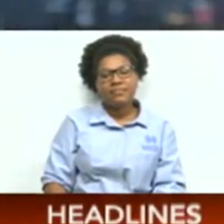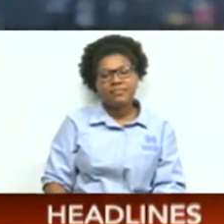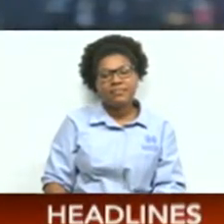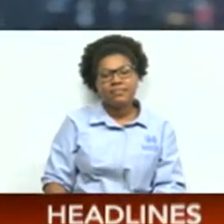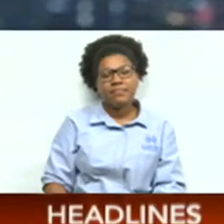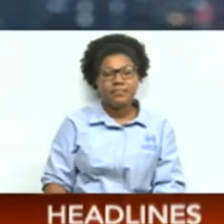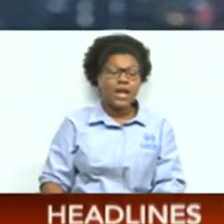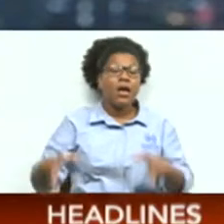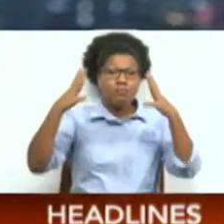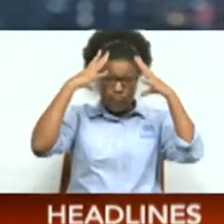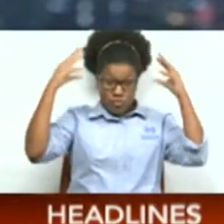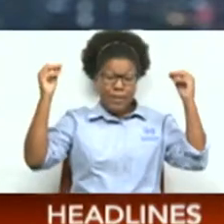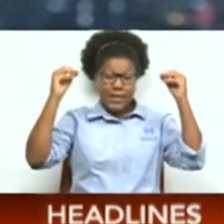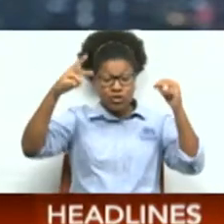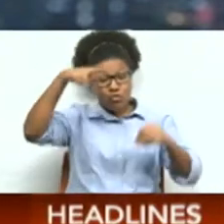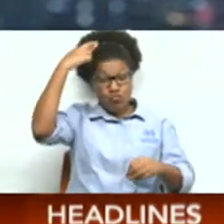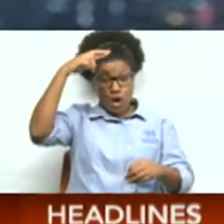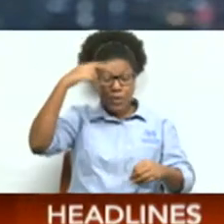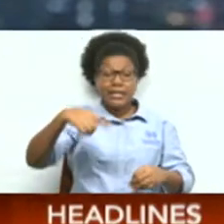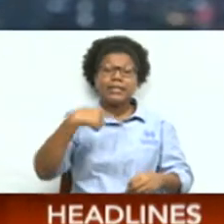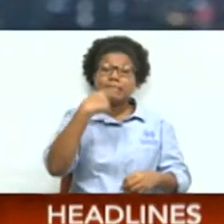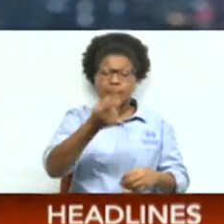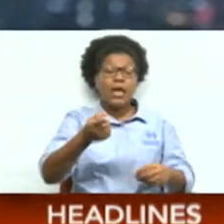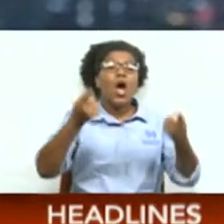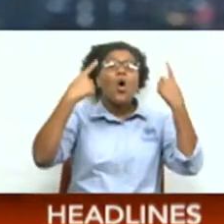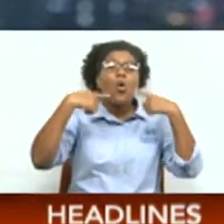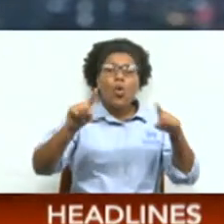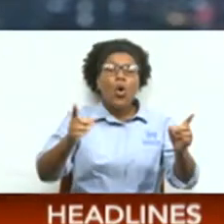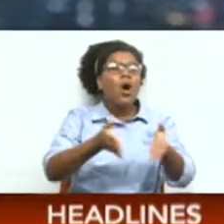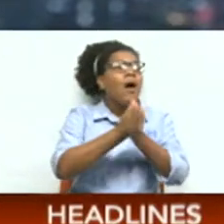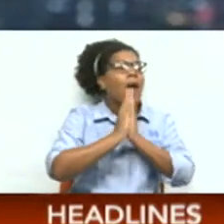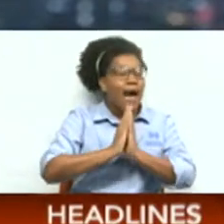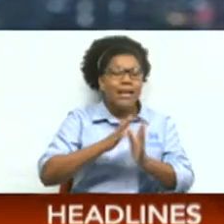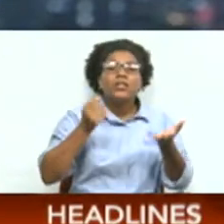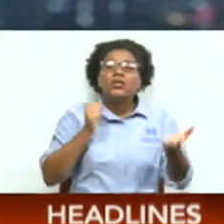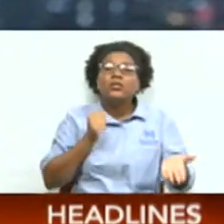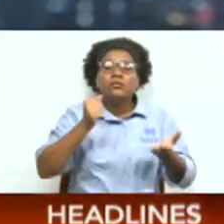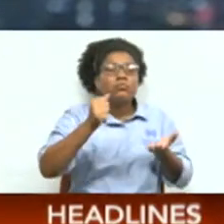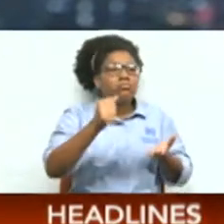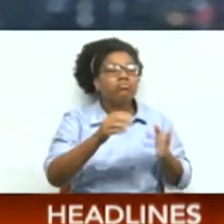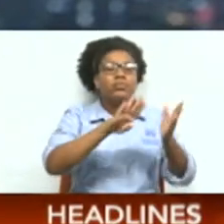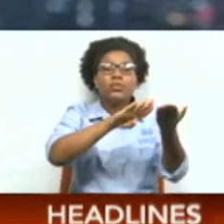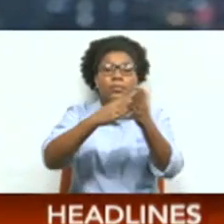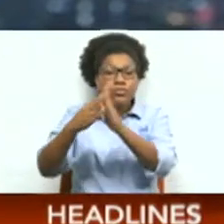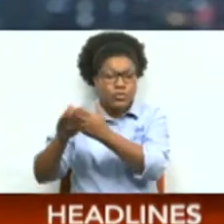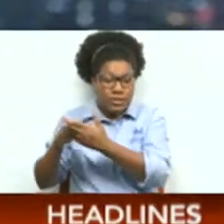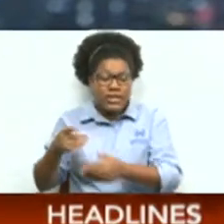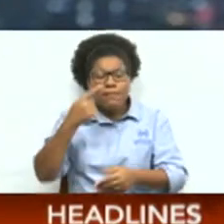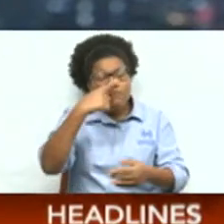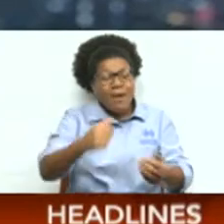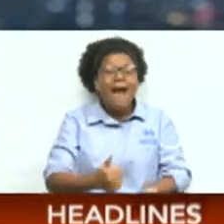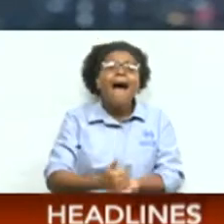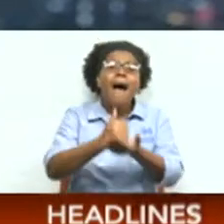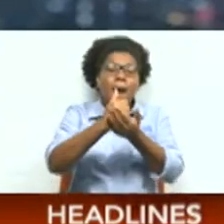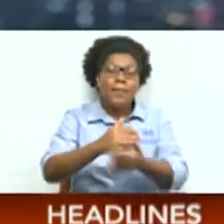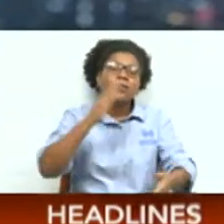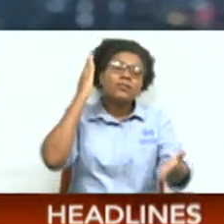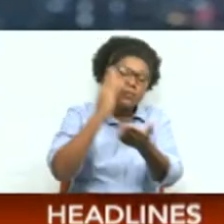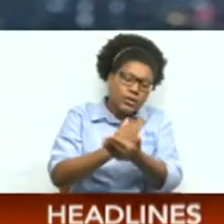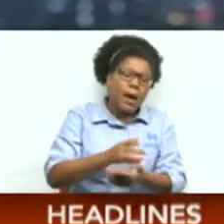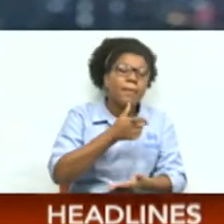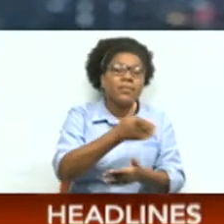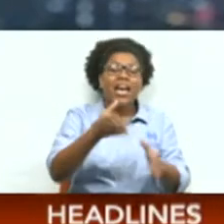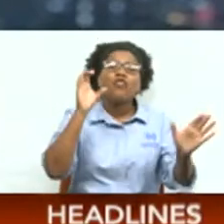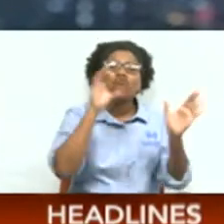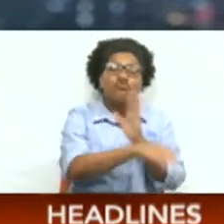Prime Minister Dr. Keith Rowley made a clarion call to the Spiritual Shout-A-Baptist community for their help to end the threat of crime